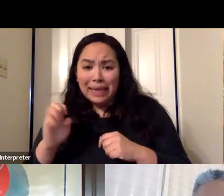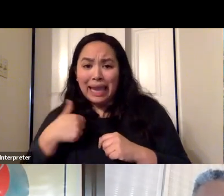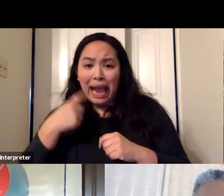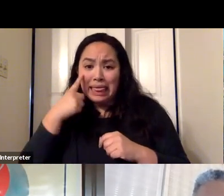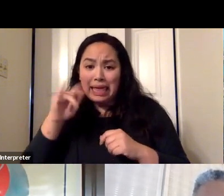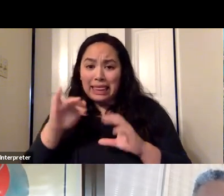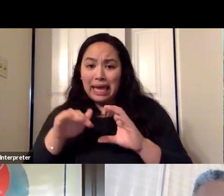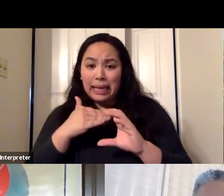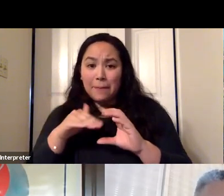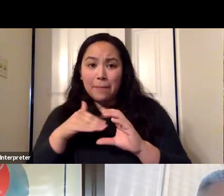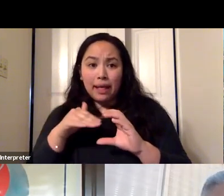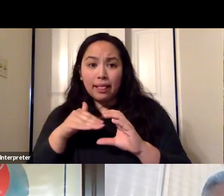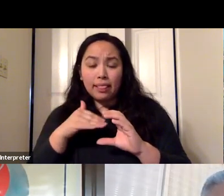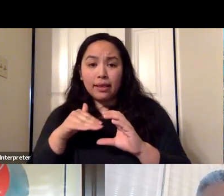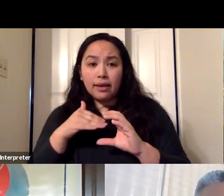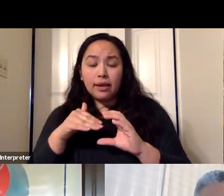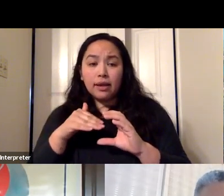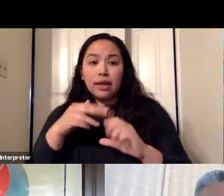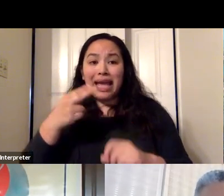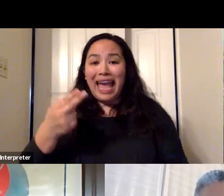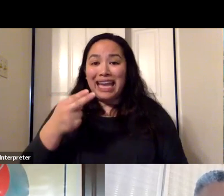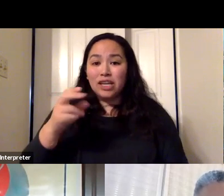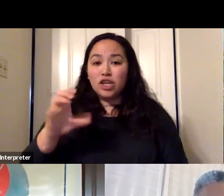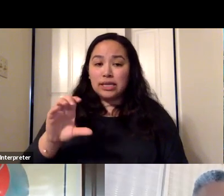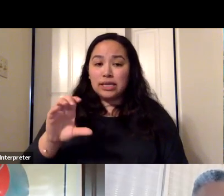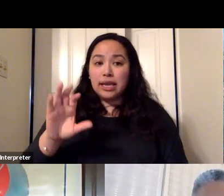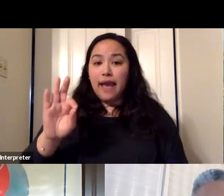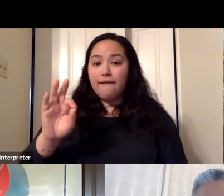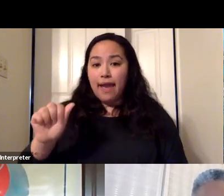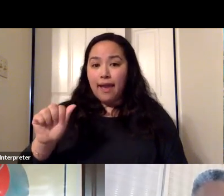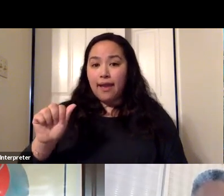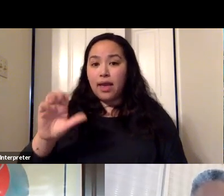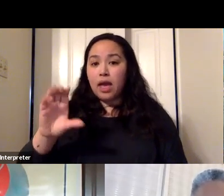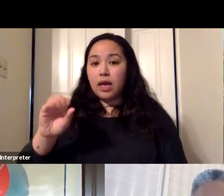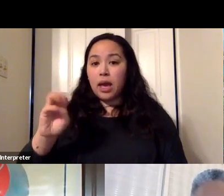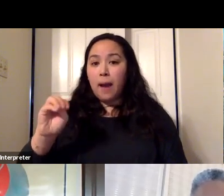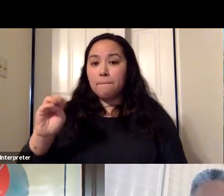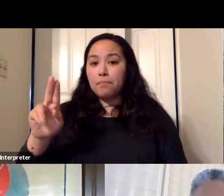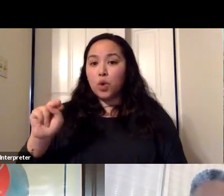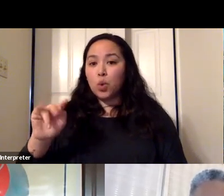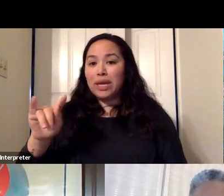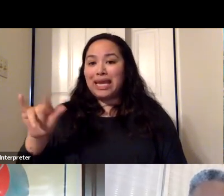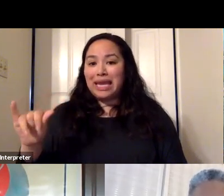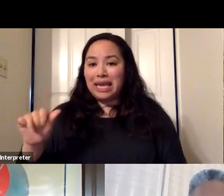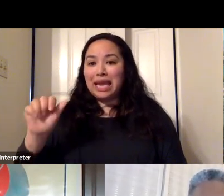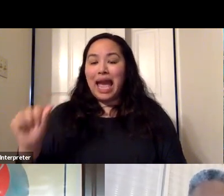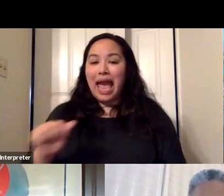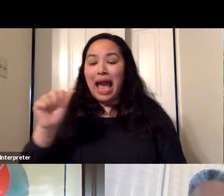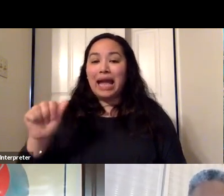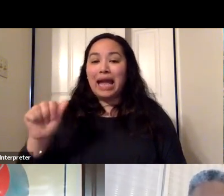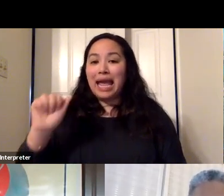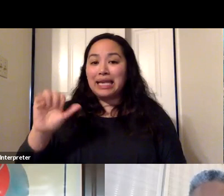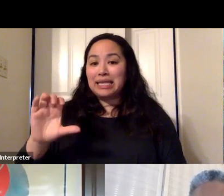email that we want you to send questions to is hcsacommunity at acgov